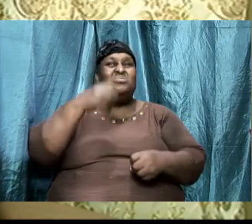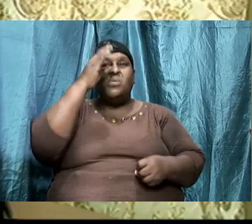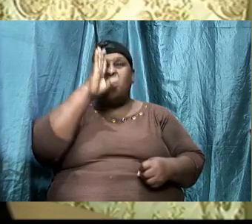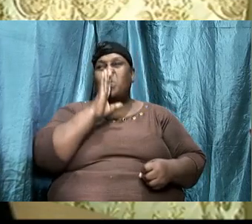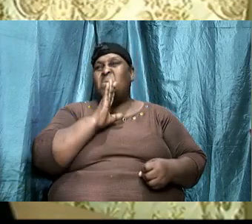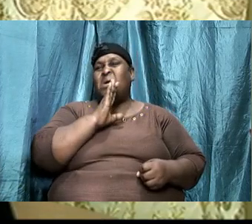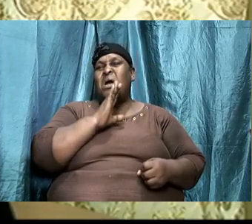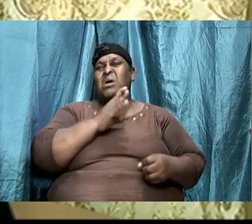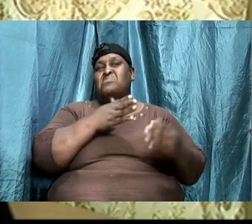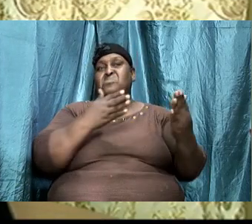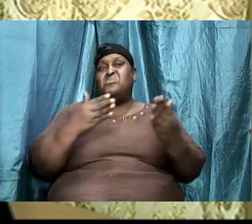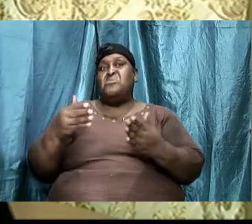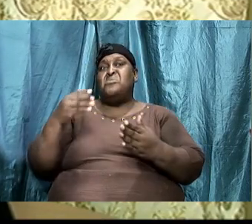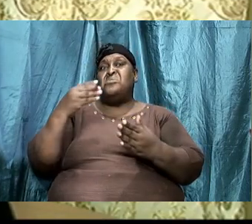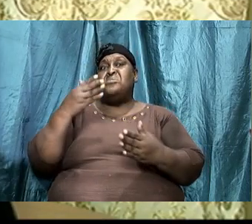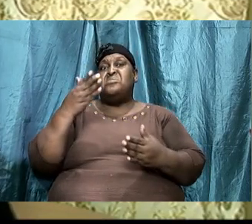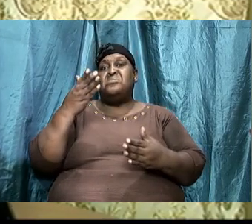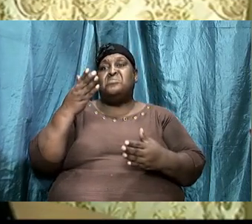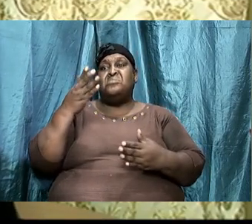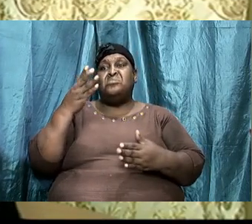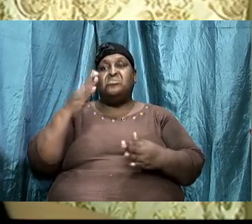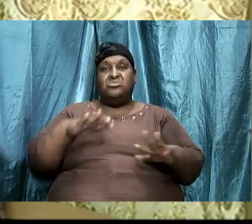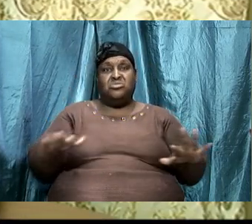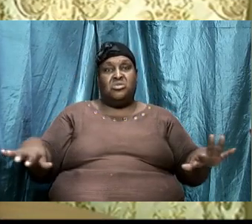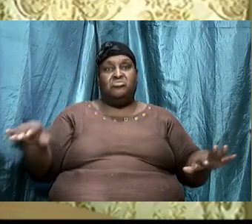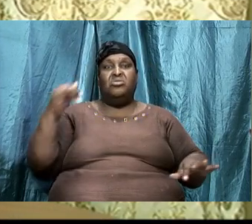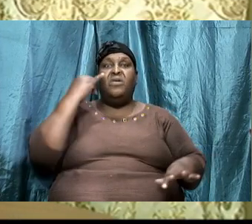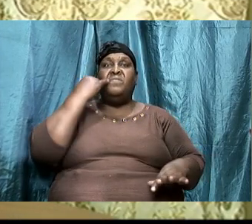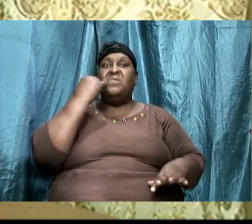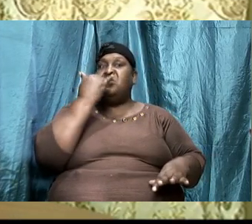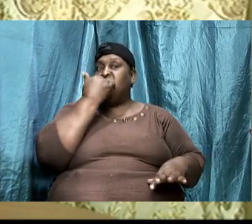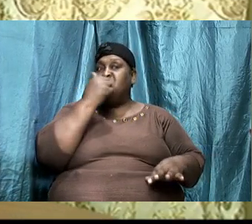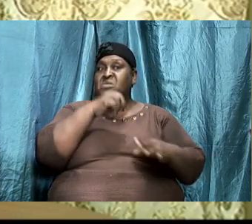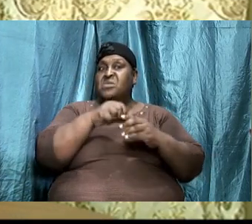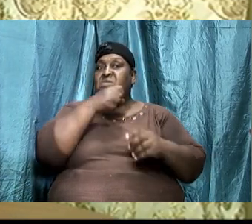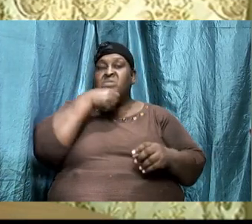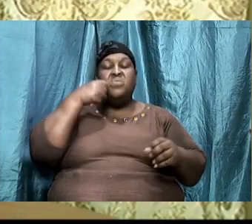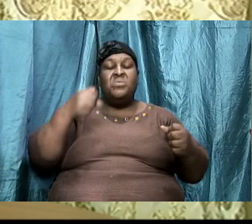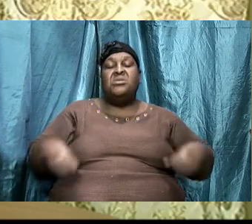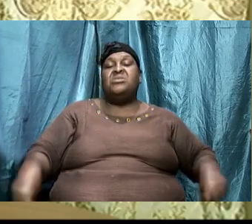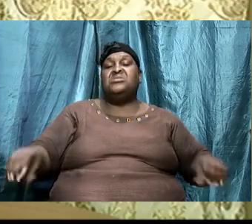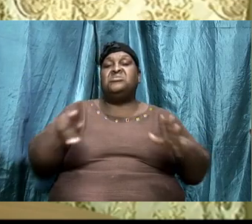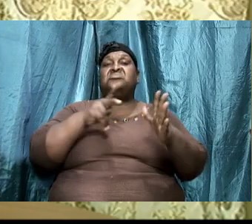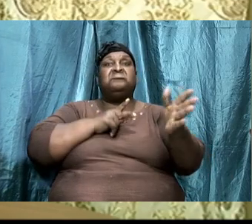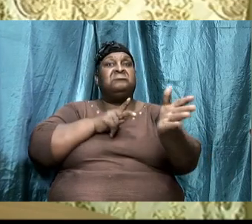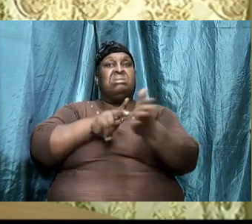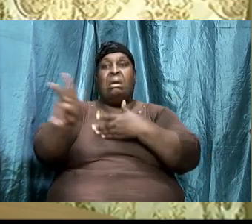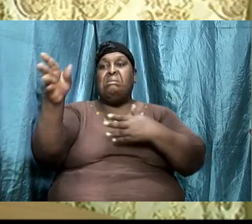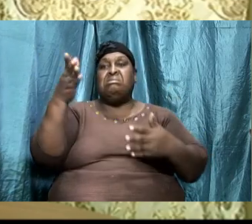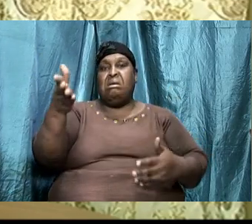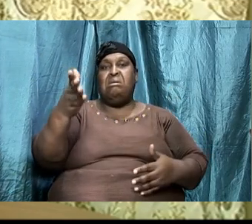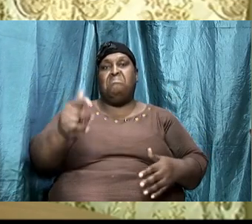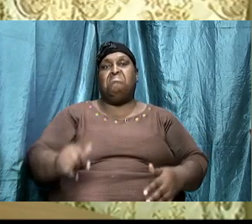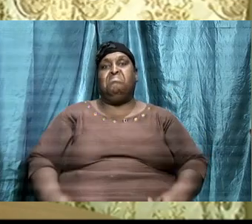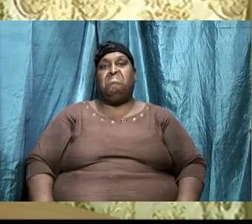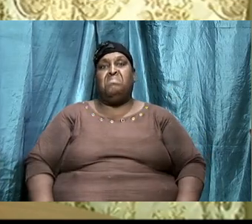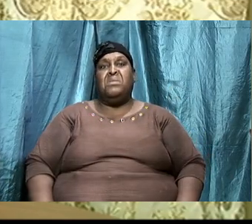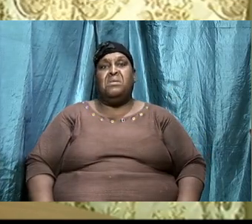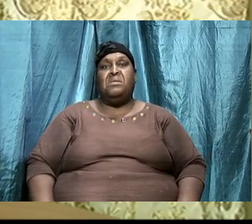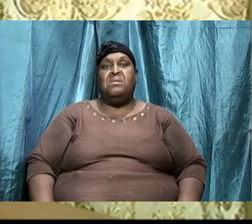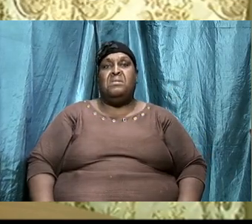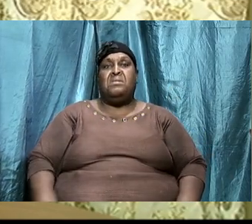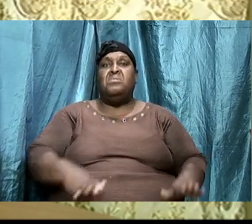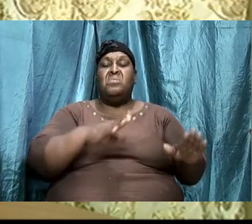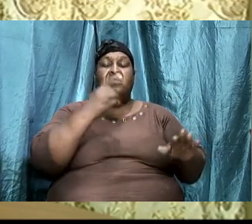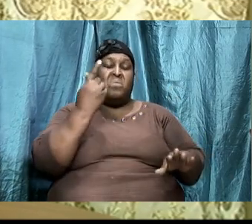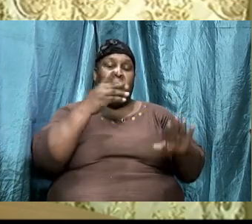over a certain age. Leave only Caleb, and Joshua. No. The people asked for